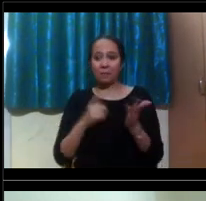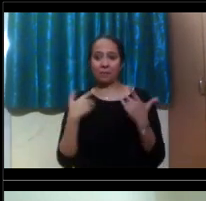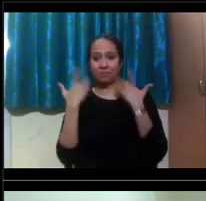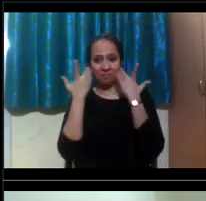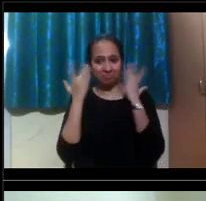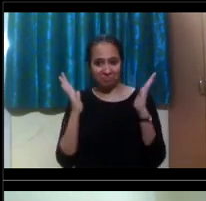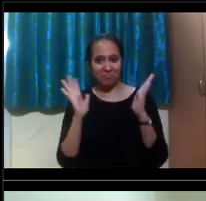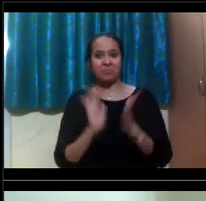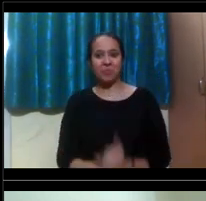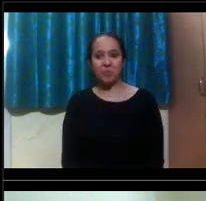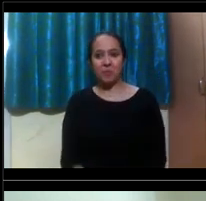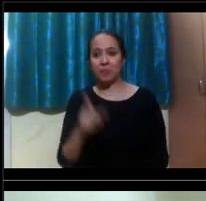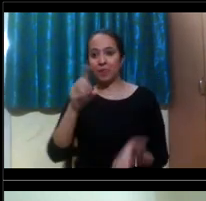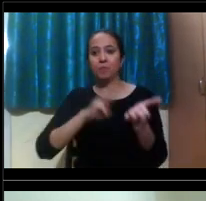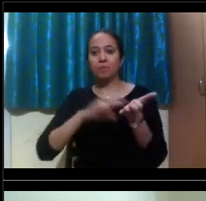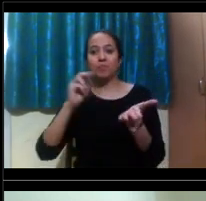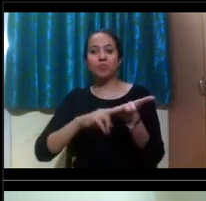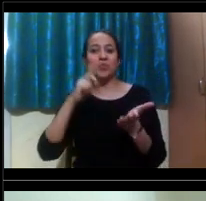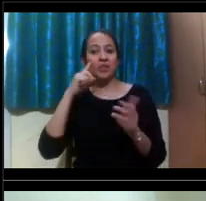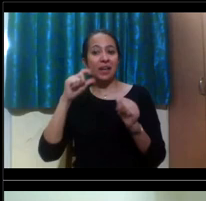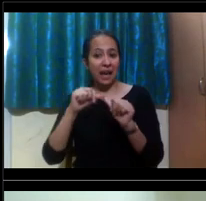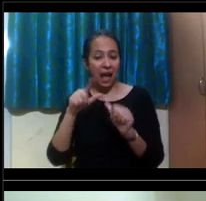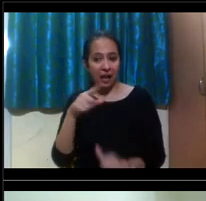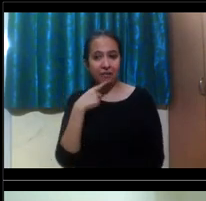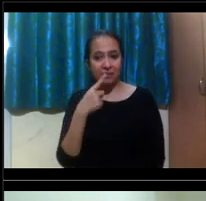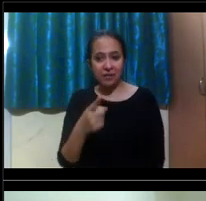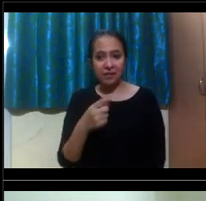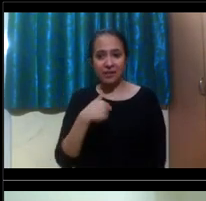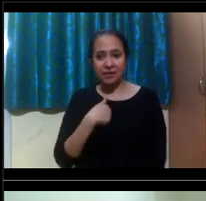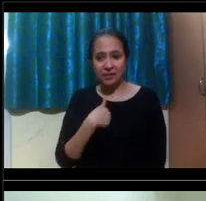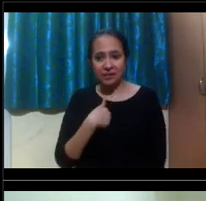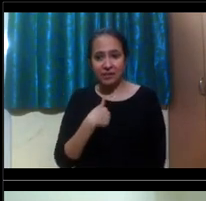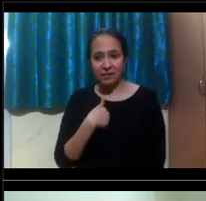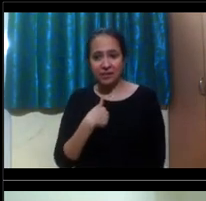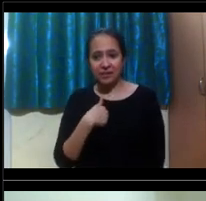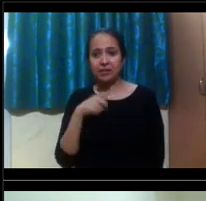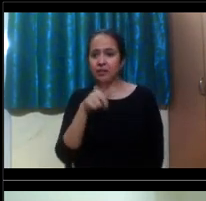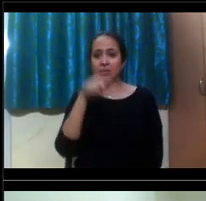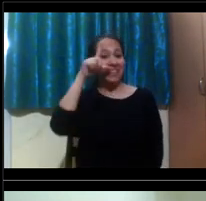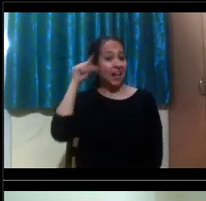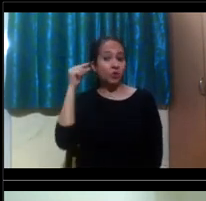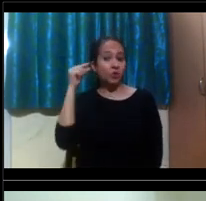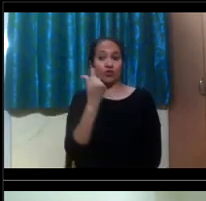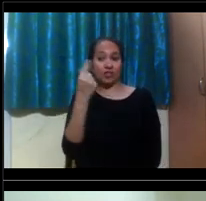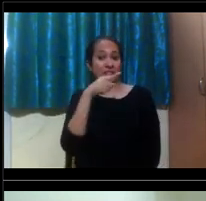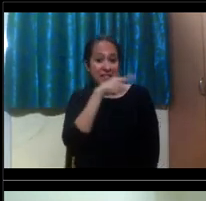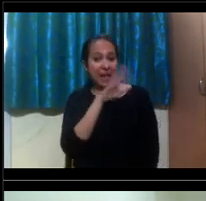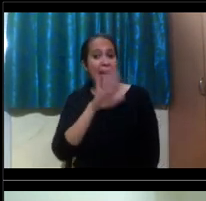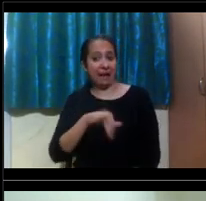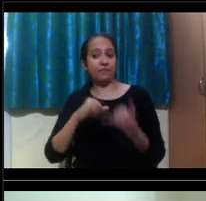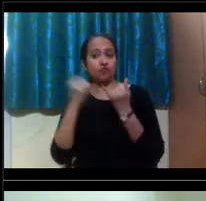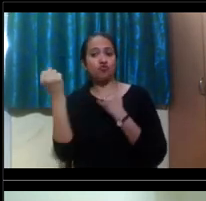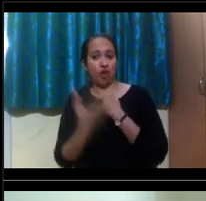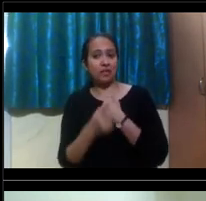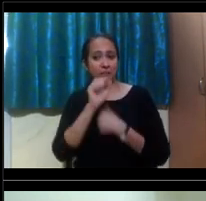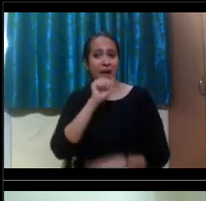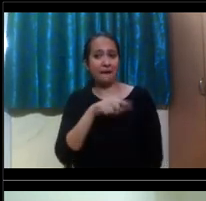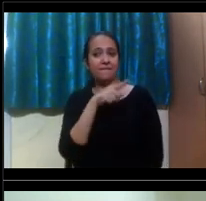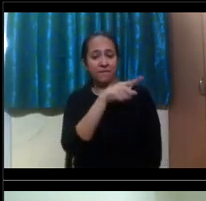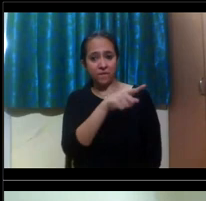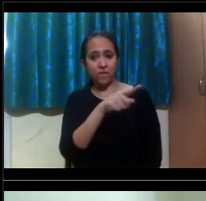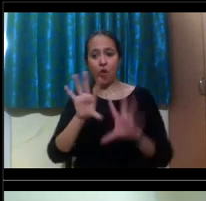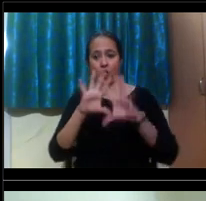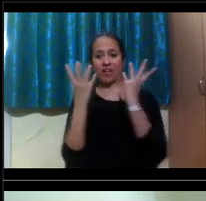Um, this is Monica. I believe RIT, not RIT, Gallaudet University does have some scholarships for international